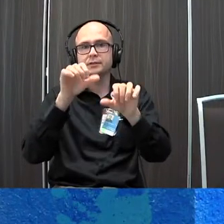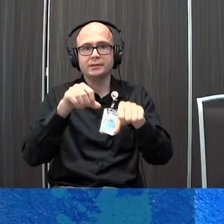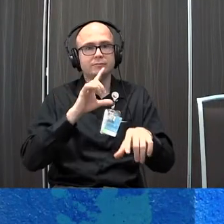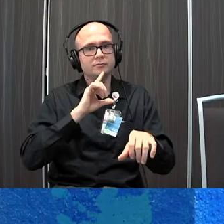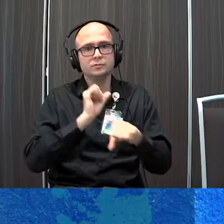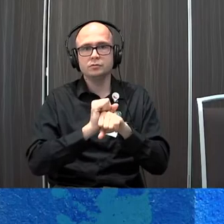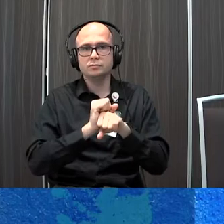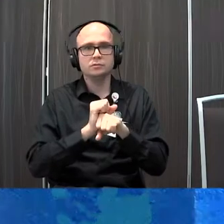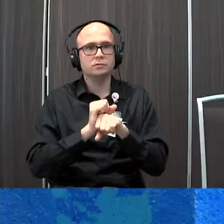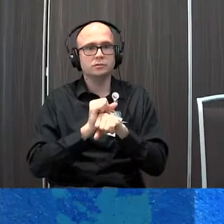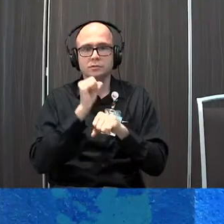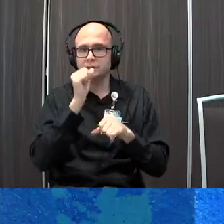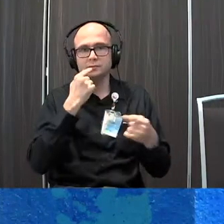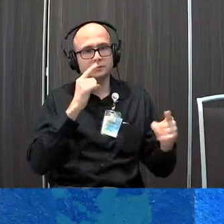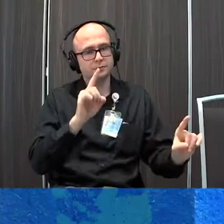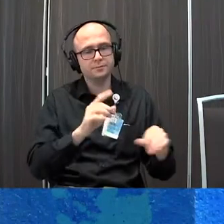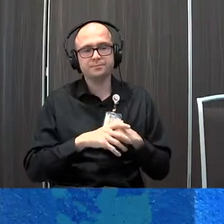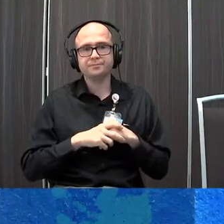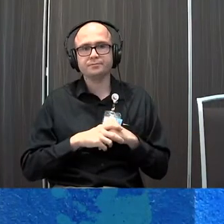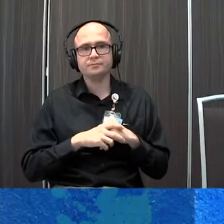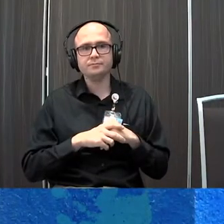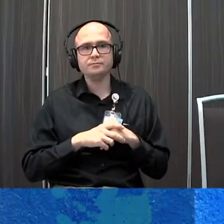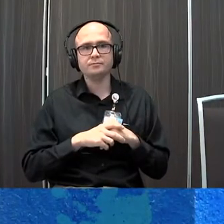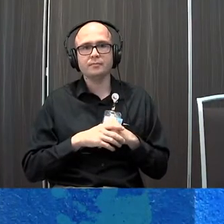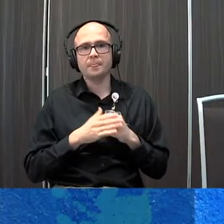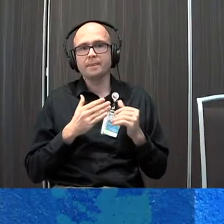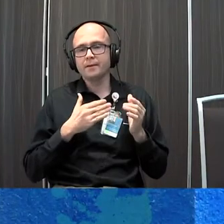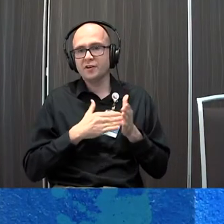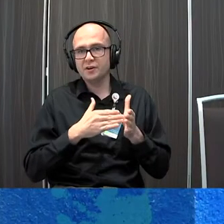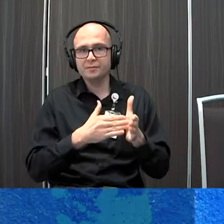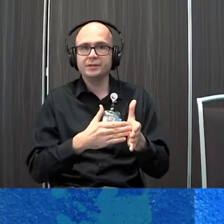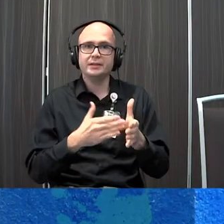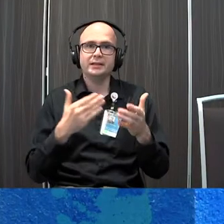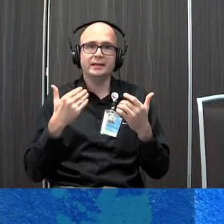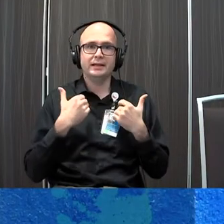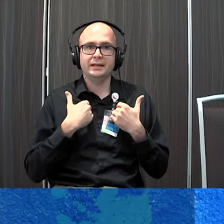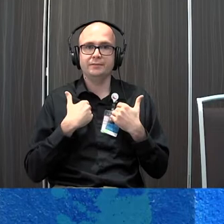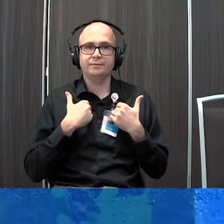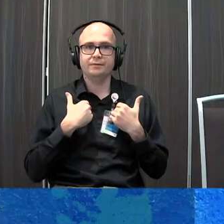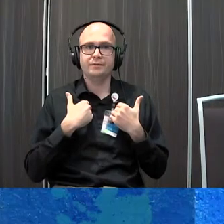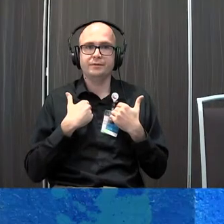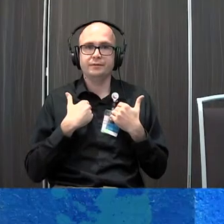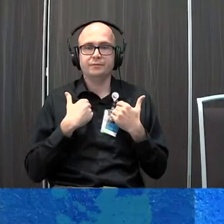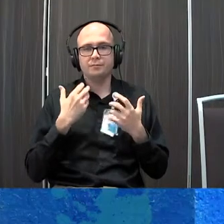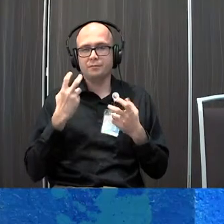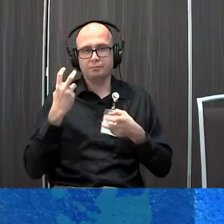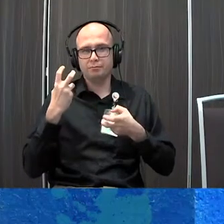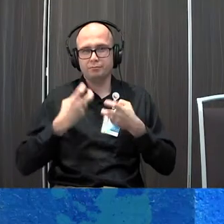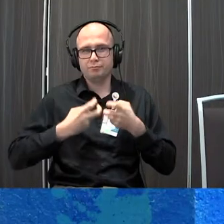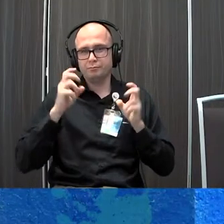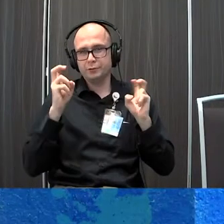just make them to be unsuccessful and often lead to them having increased sensory or vestibular problems